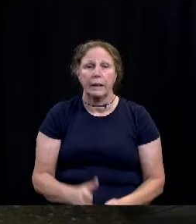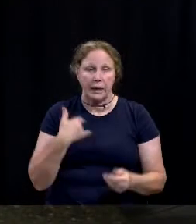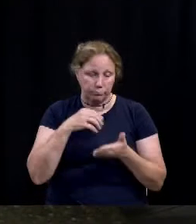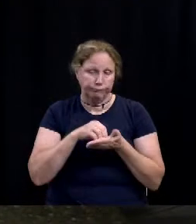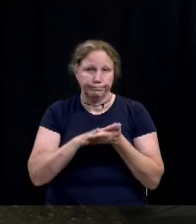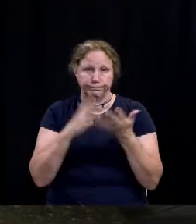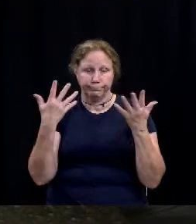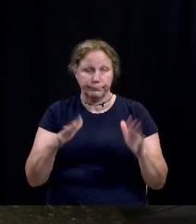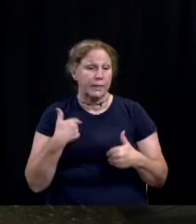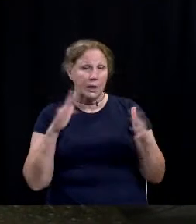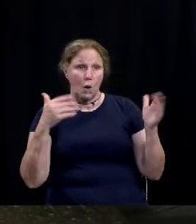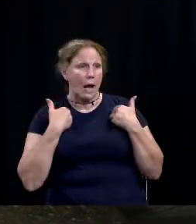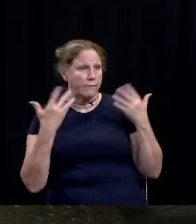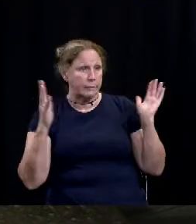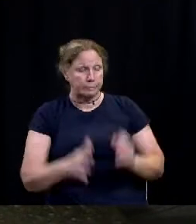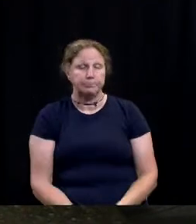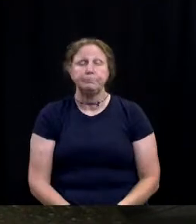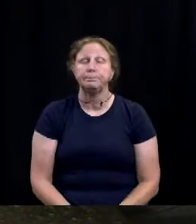And that's all I have.